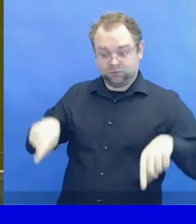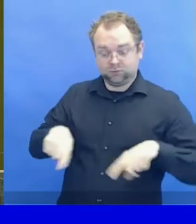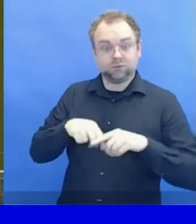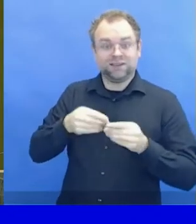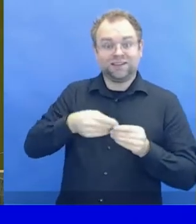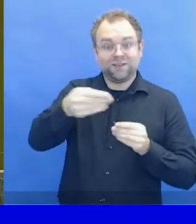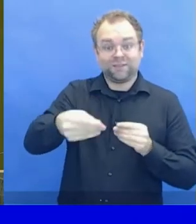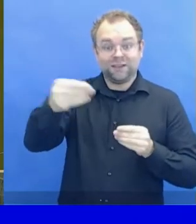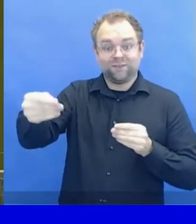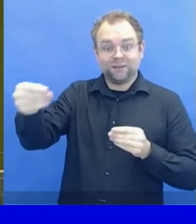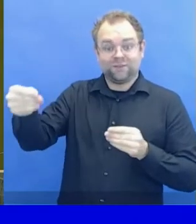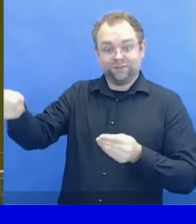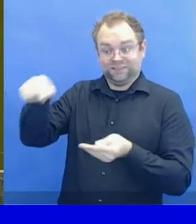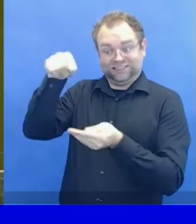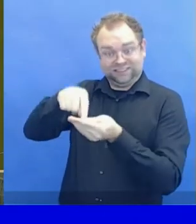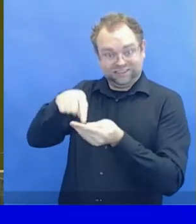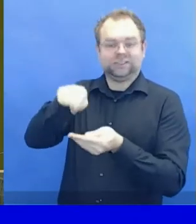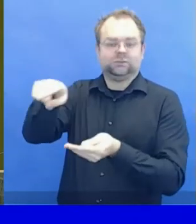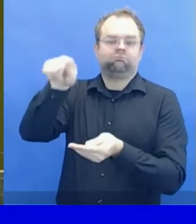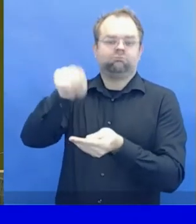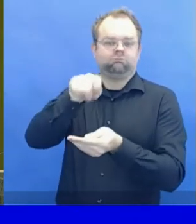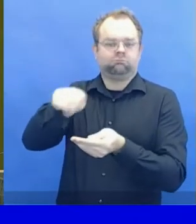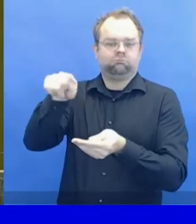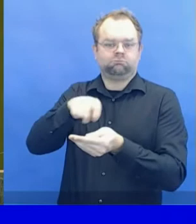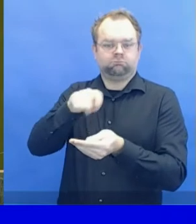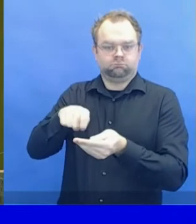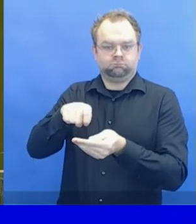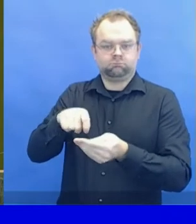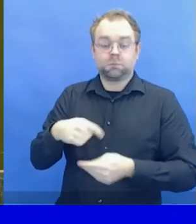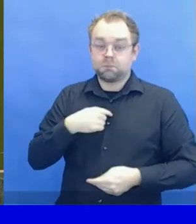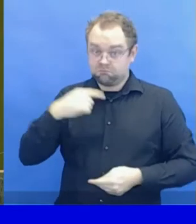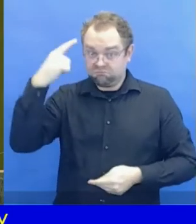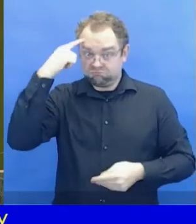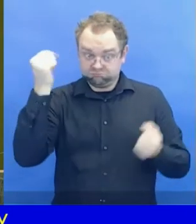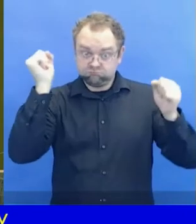I see no objections. It is so decided.